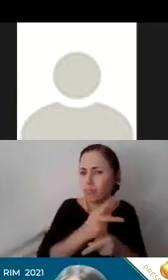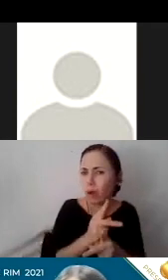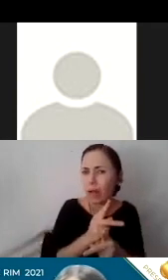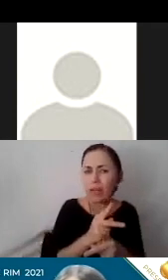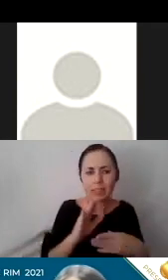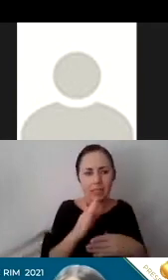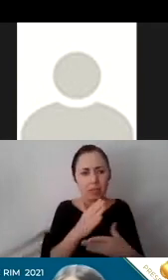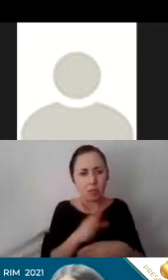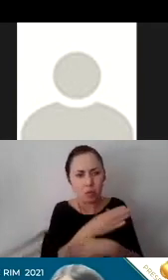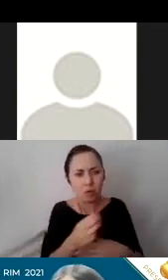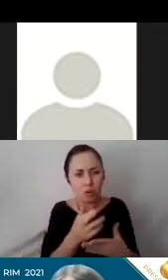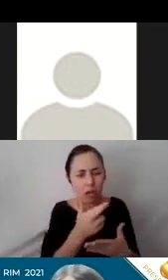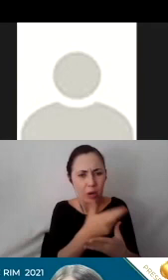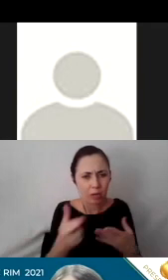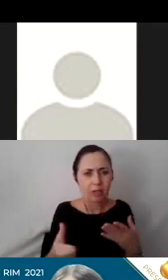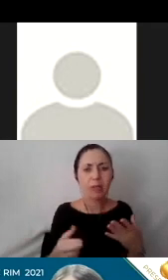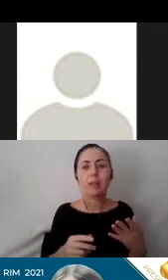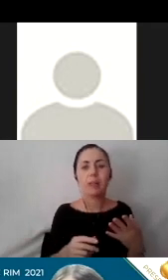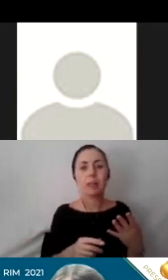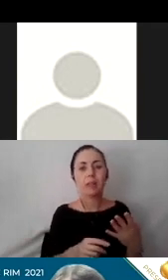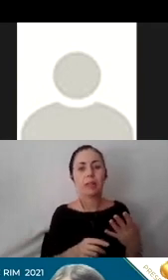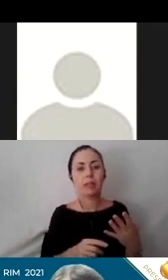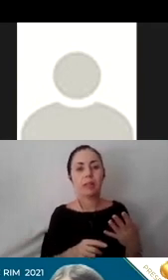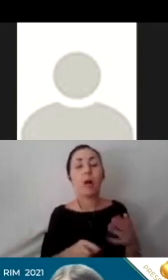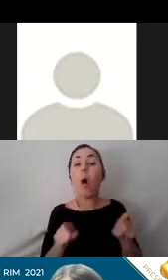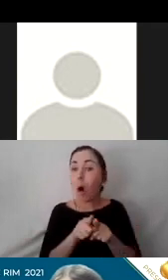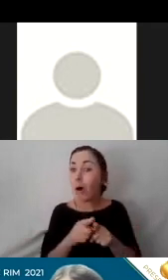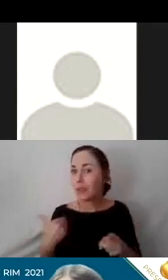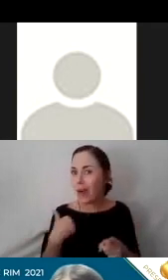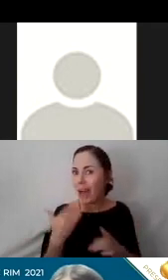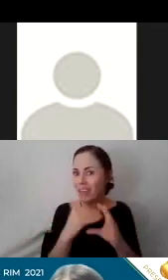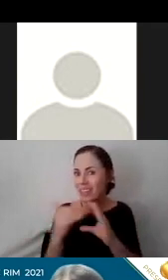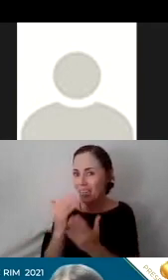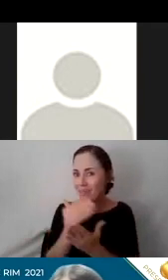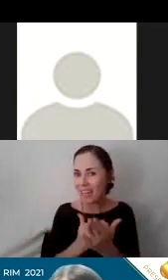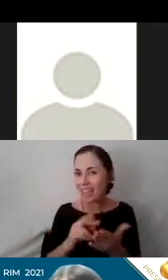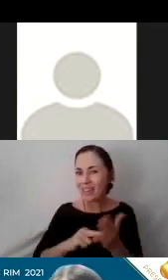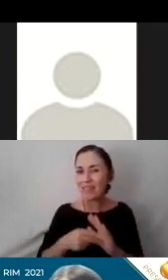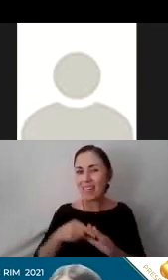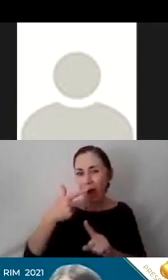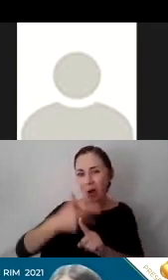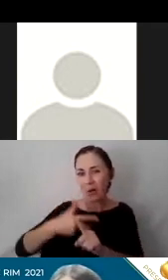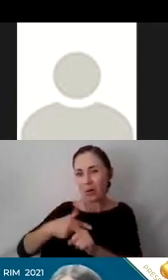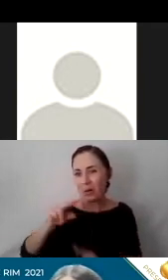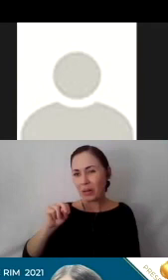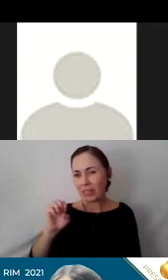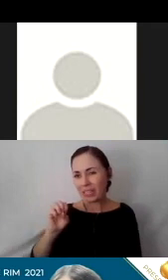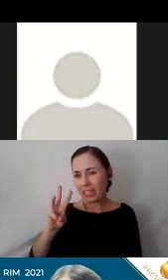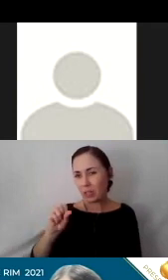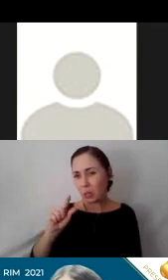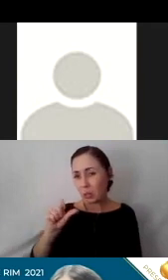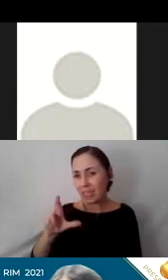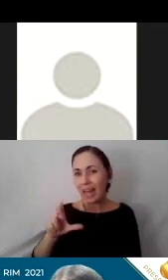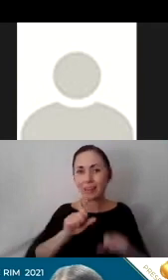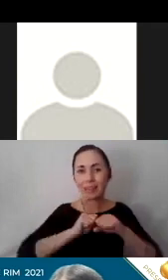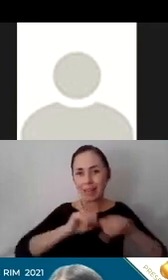resources. And then we also have a MailChimp email list so that we can share our quarterly newsletters and other Hawaii Family Engagement